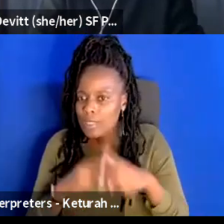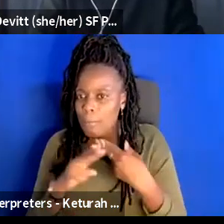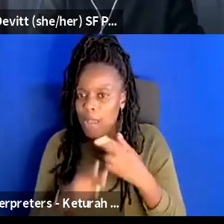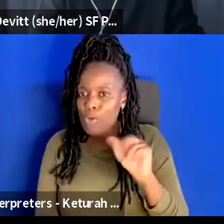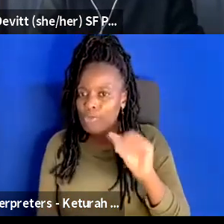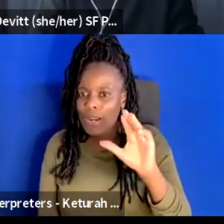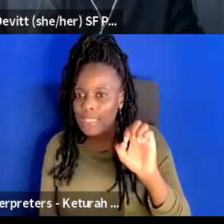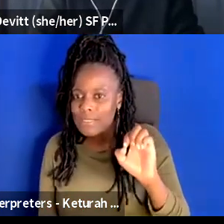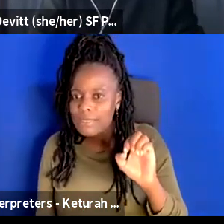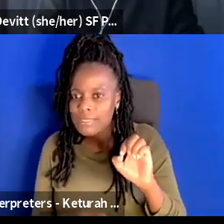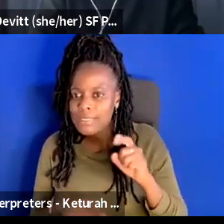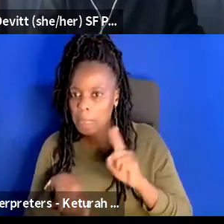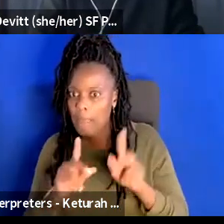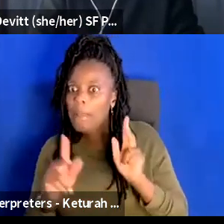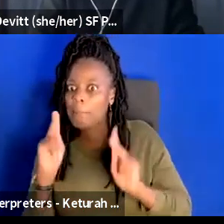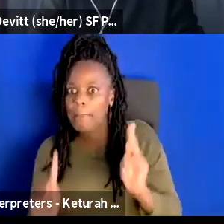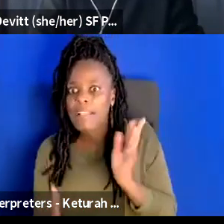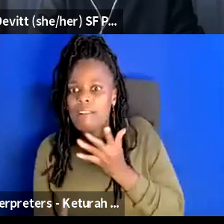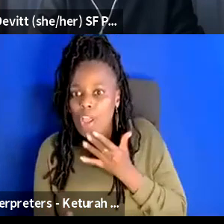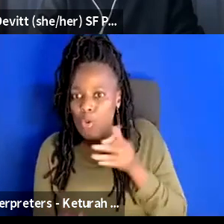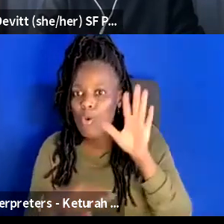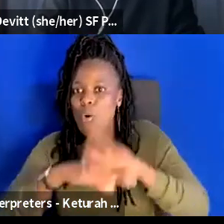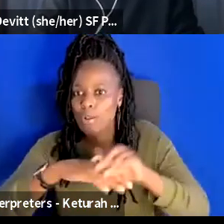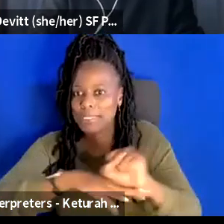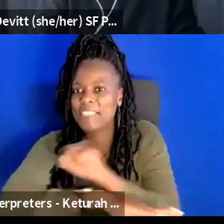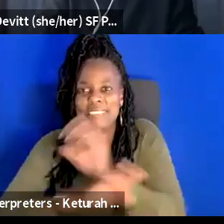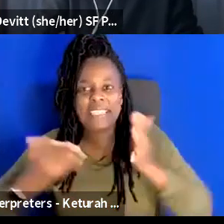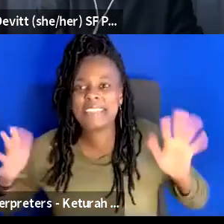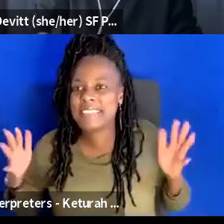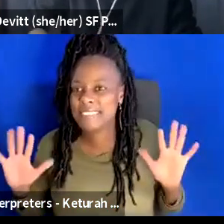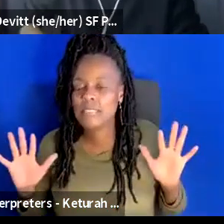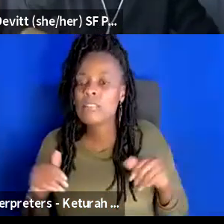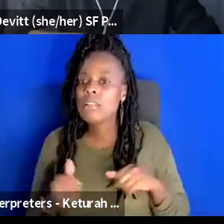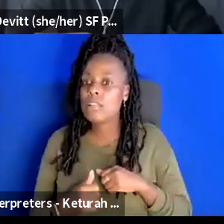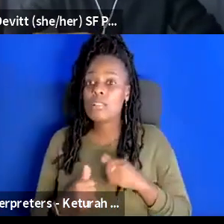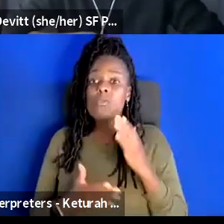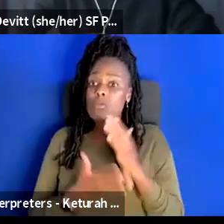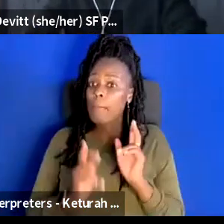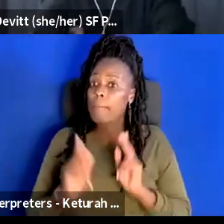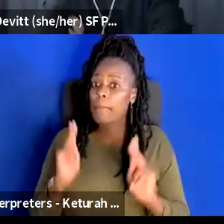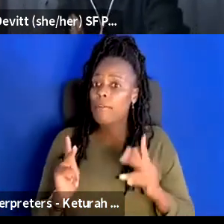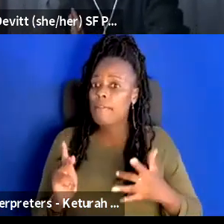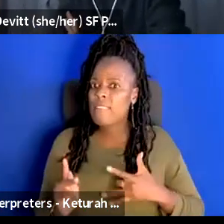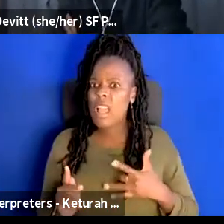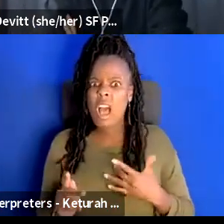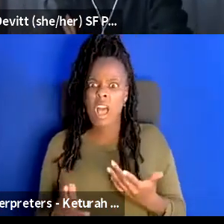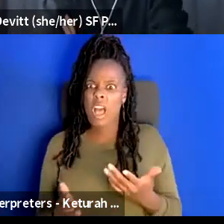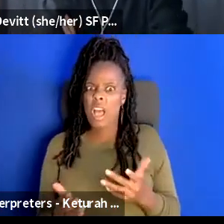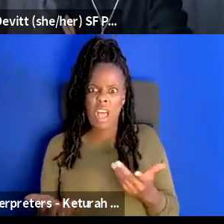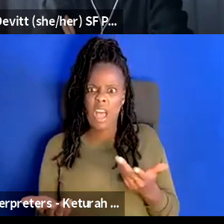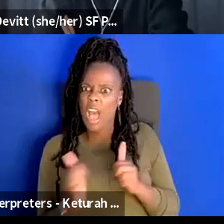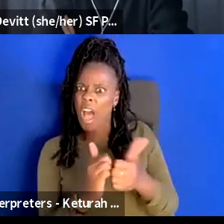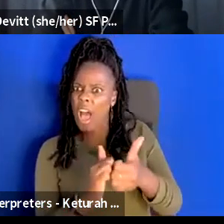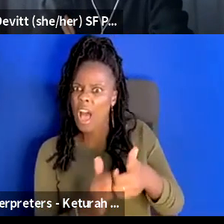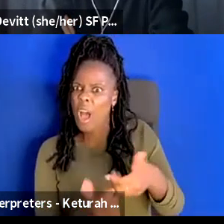just happened to actually be people of color on stage like those kind of things where some people just feel like the the audacity is